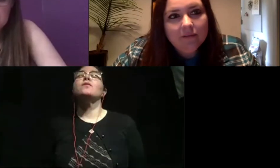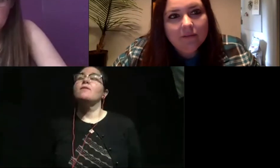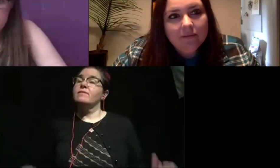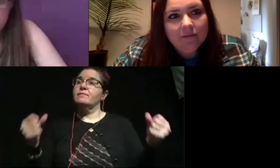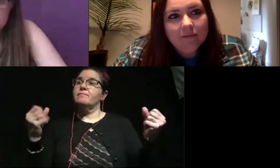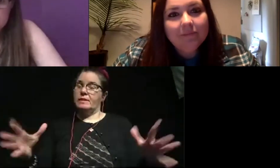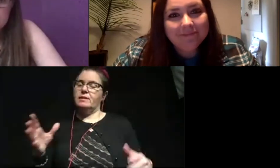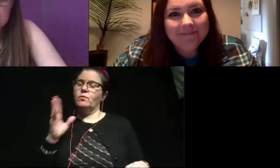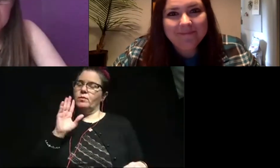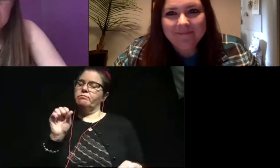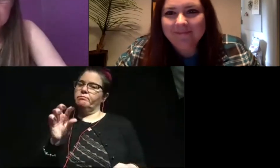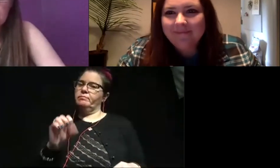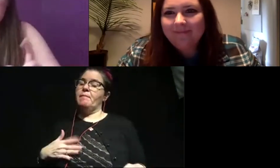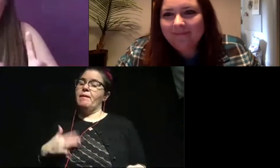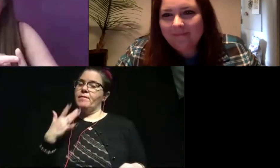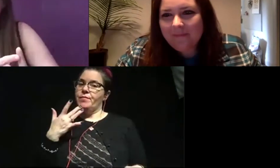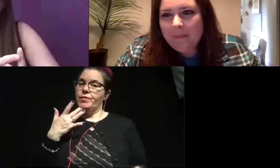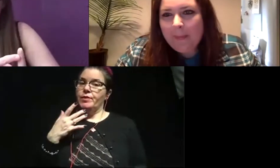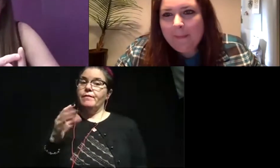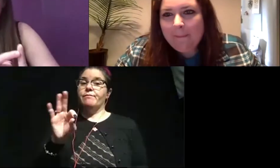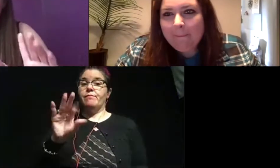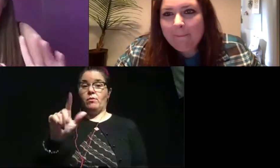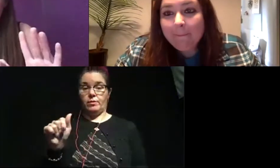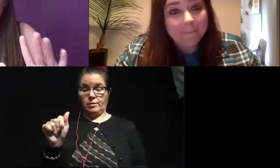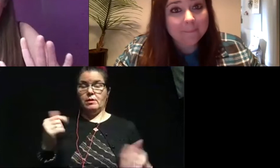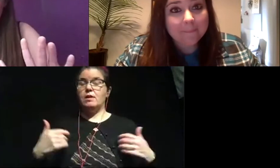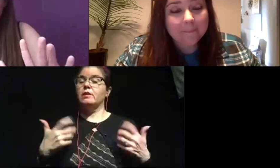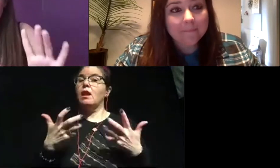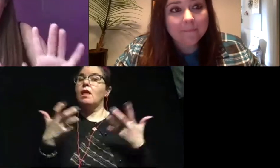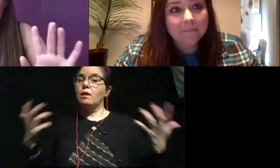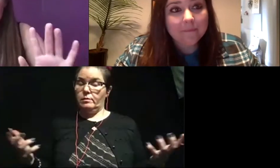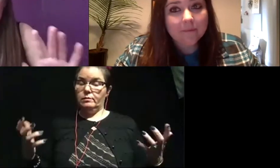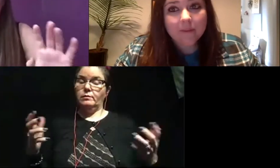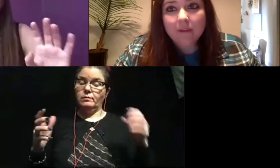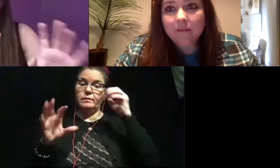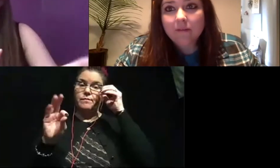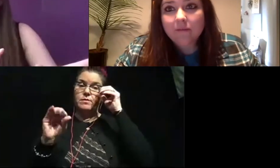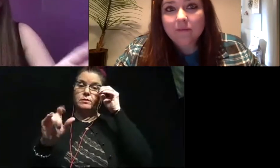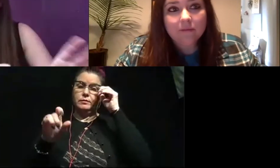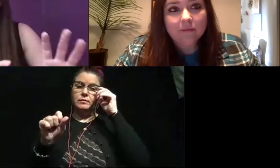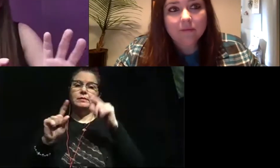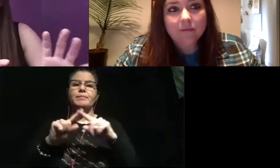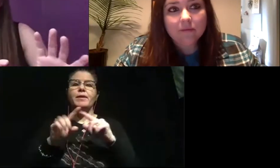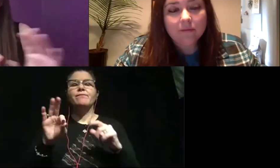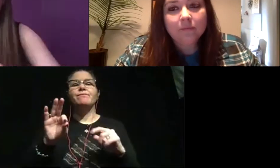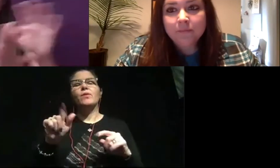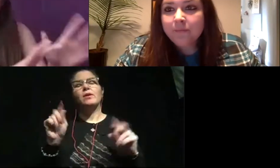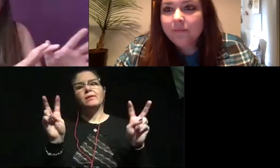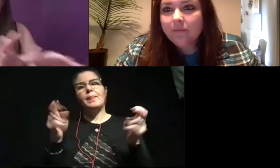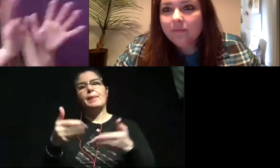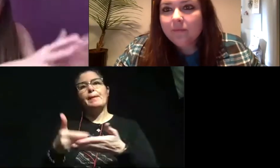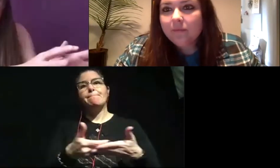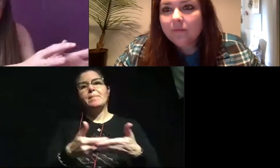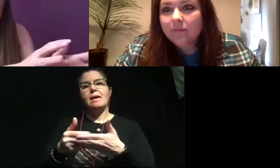I'm going to tell you about my favorite places. So Florida has a lot of fossils, but Florida is the baby of the United States, not